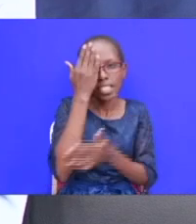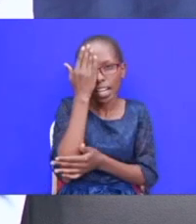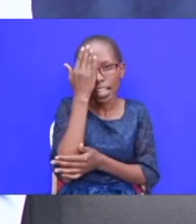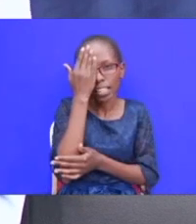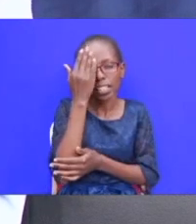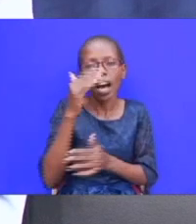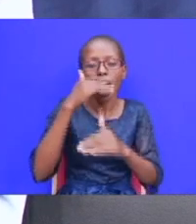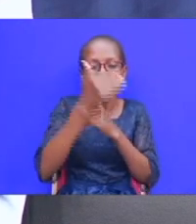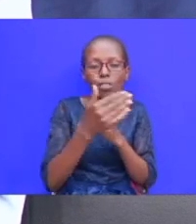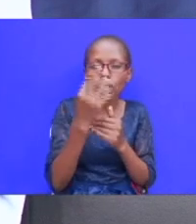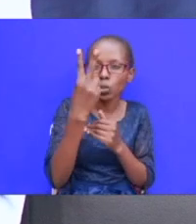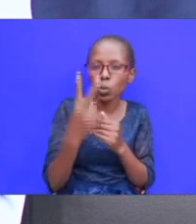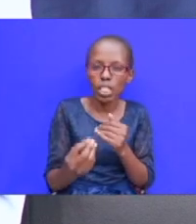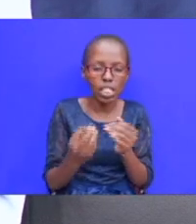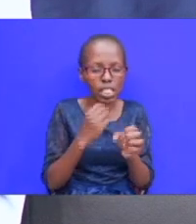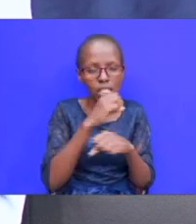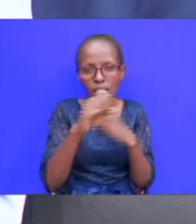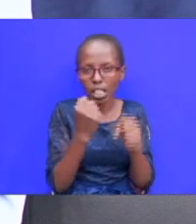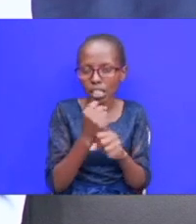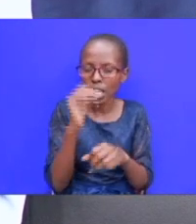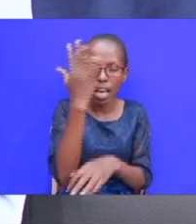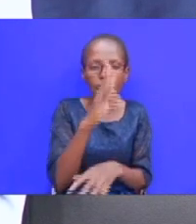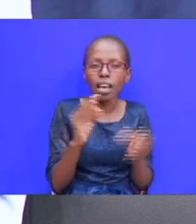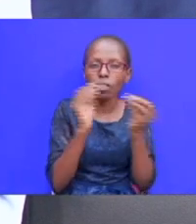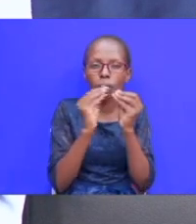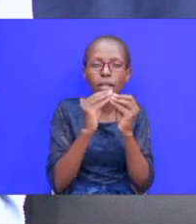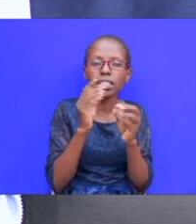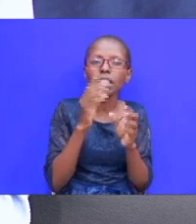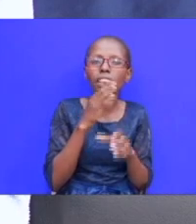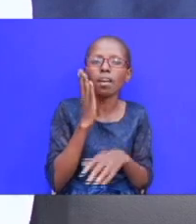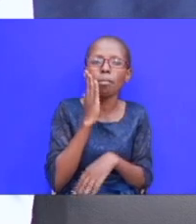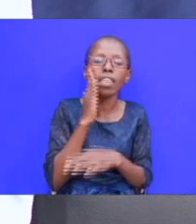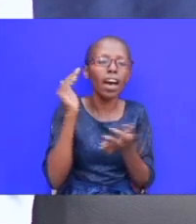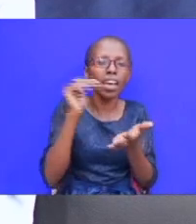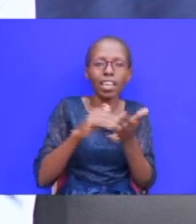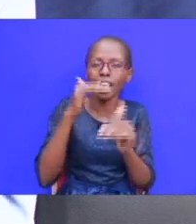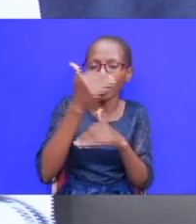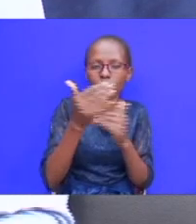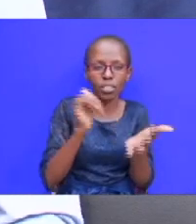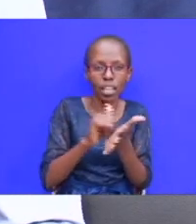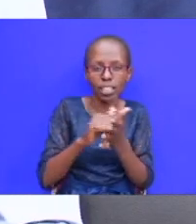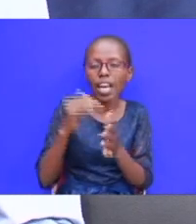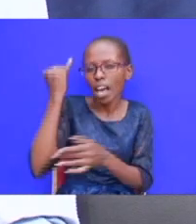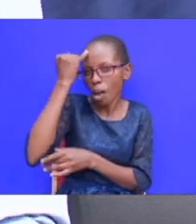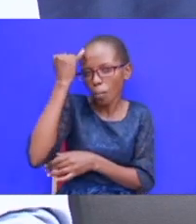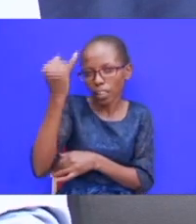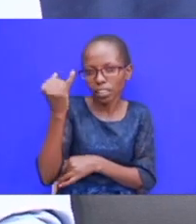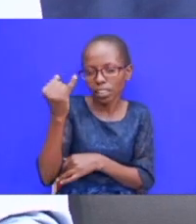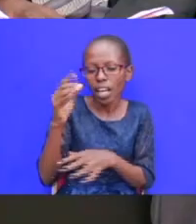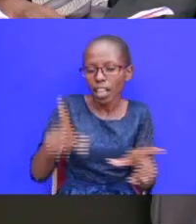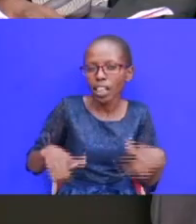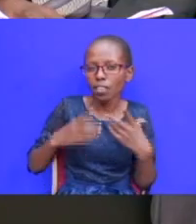20 years 20 years approximately actually never saw his mother again yeah yeah you can imagine such a situation so his his life has